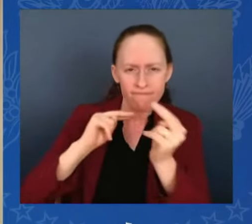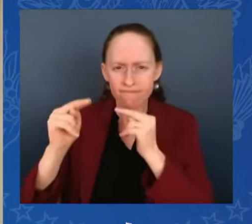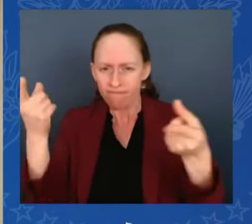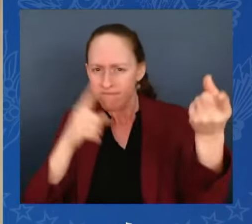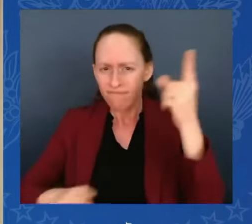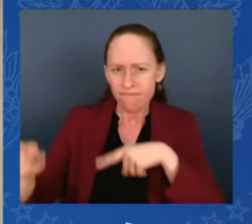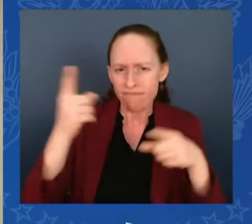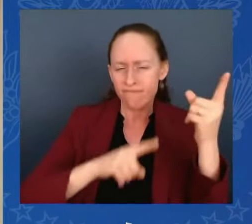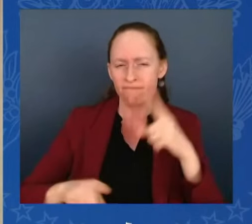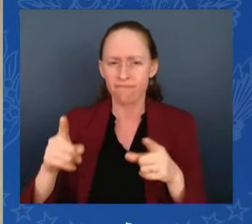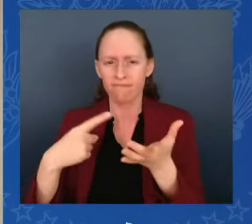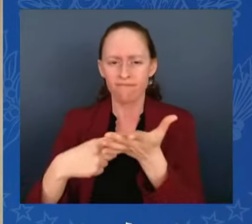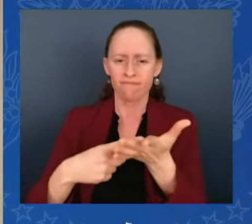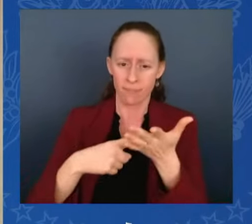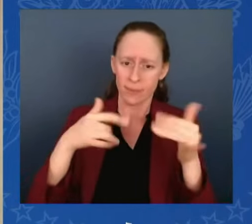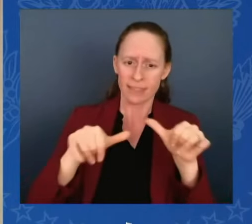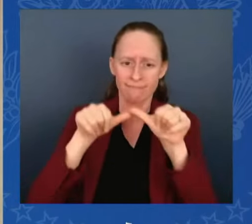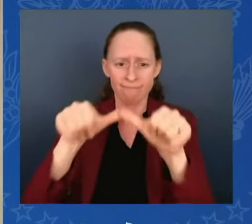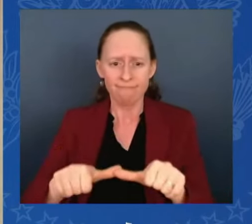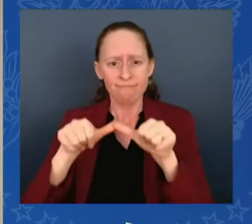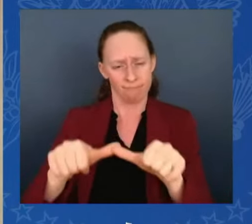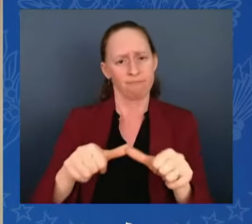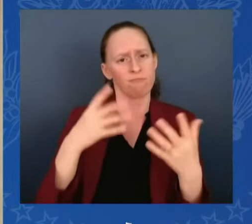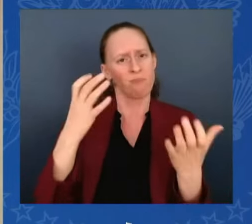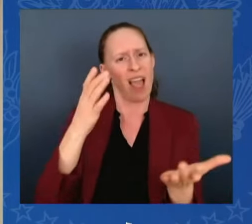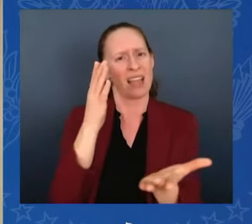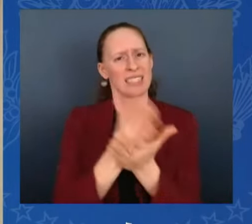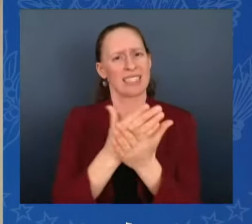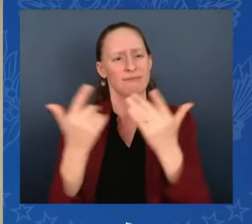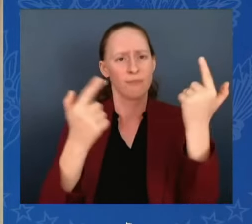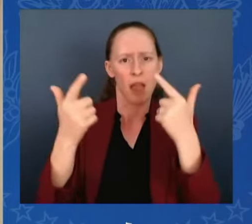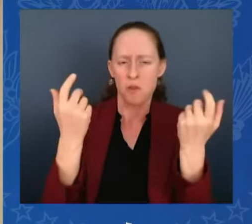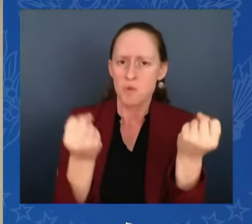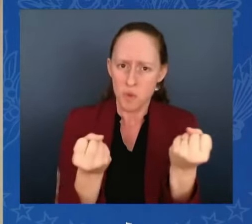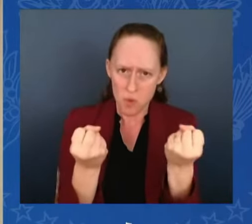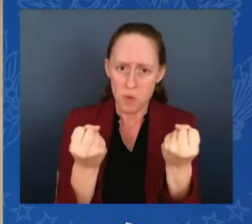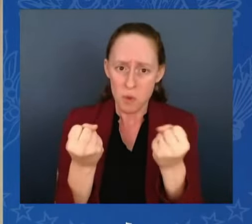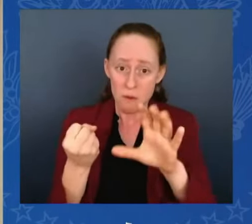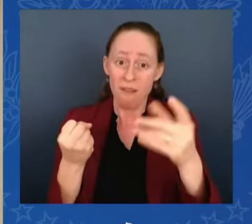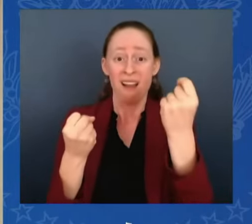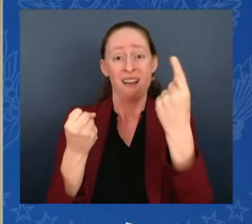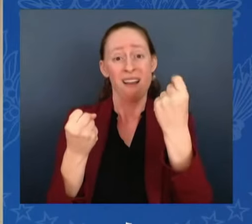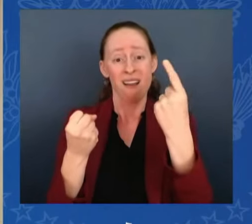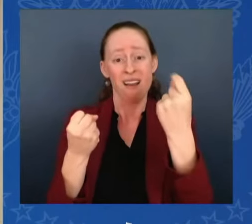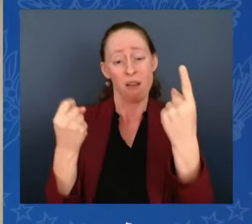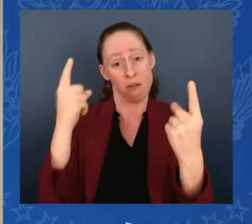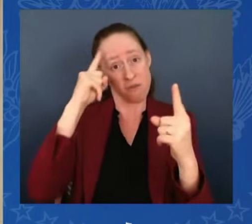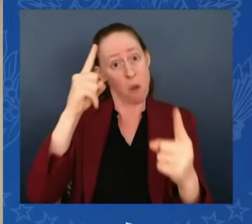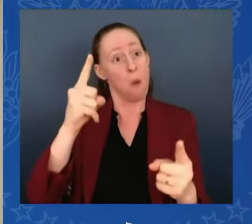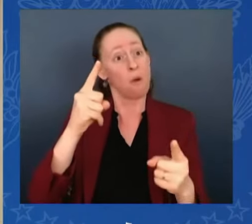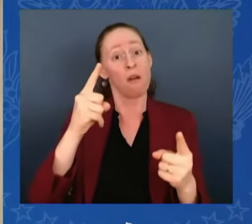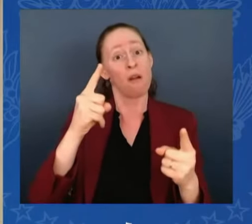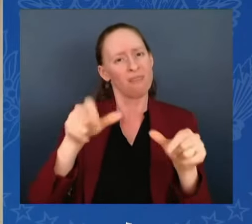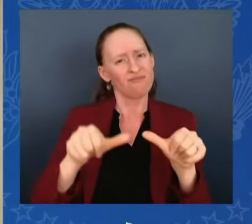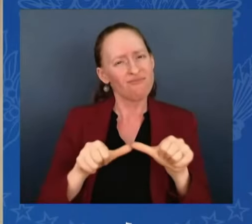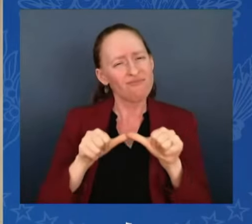ceasefire that would inevitably be fragile and temporary, but on a durable end of the war. That's been the focus, a